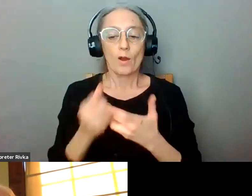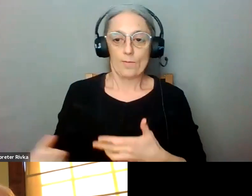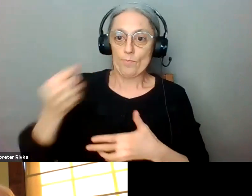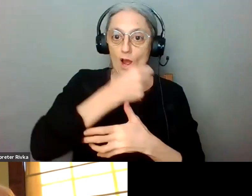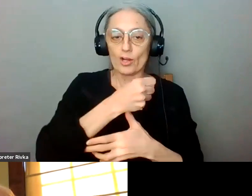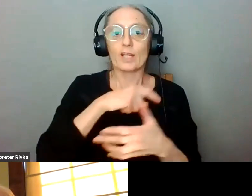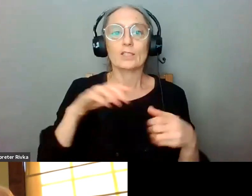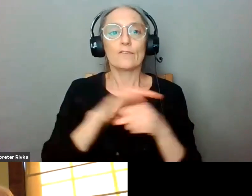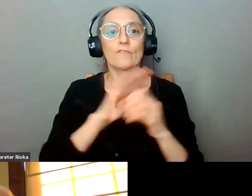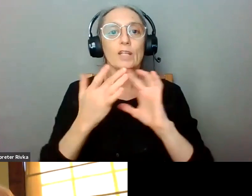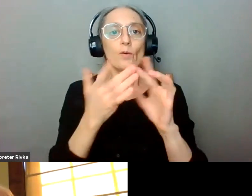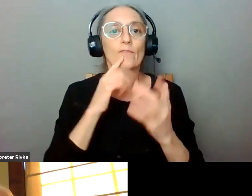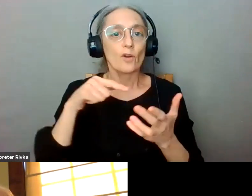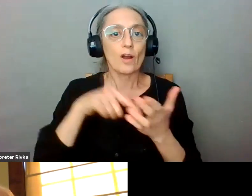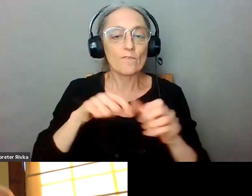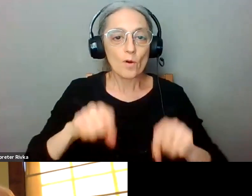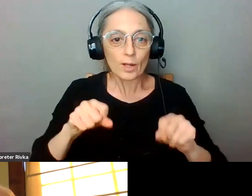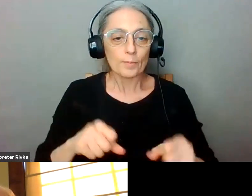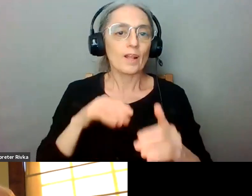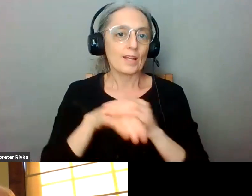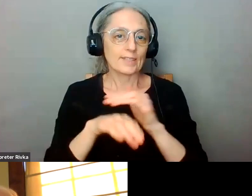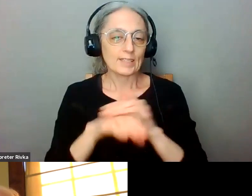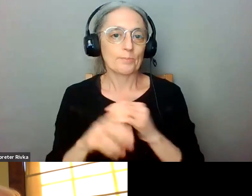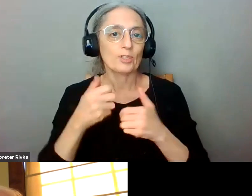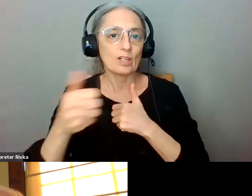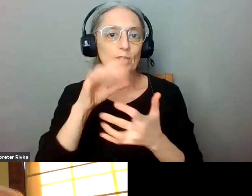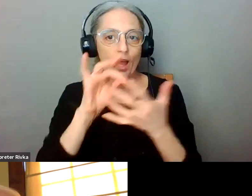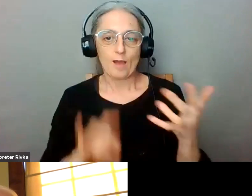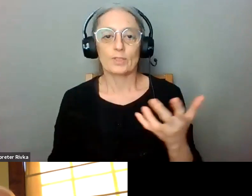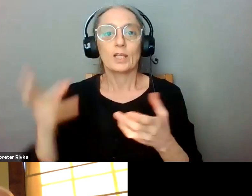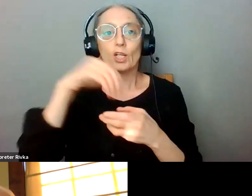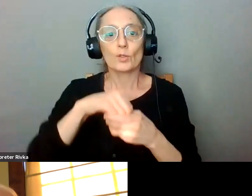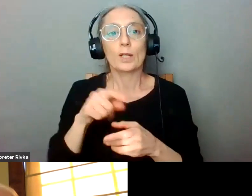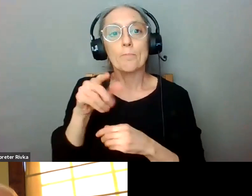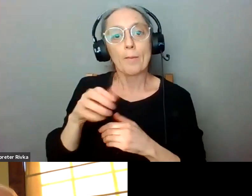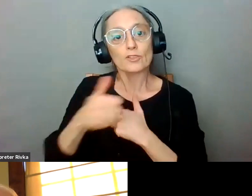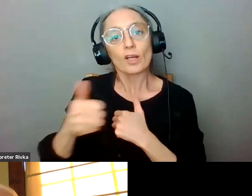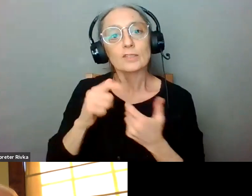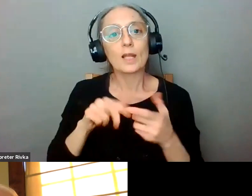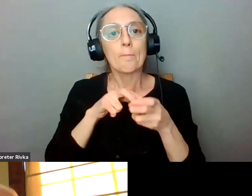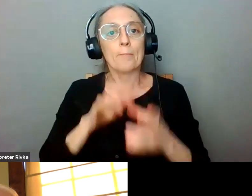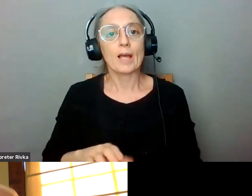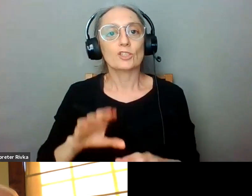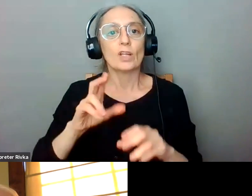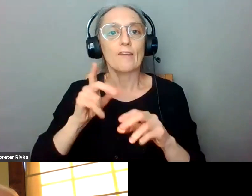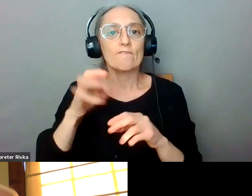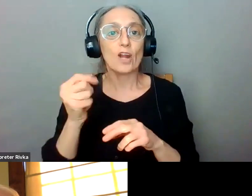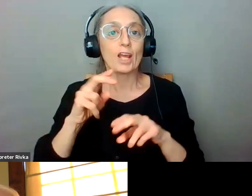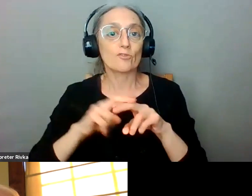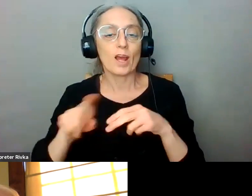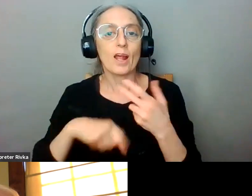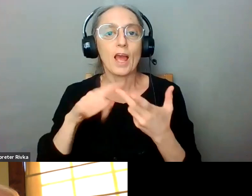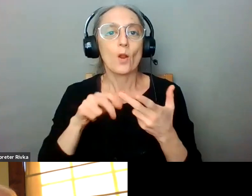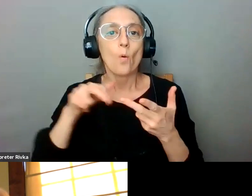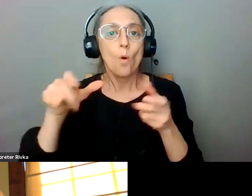of affordable and accessible transportation options including public transit passenger and freight rail and walkable